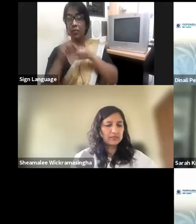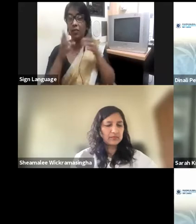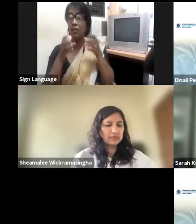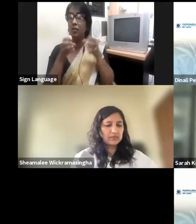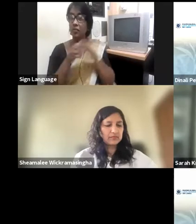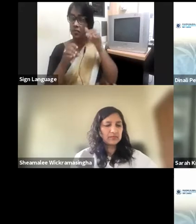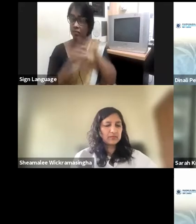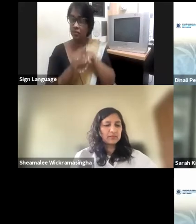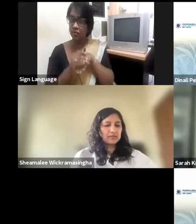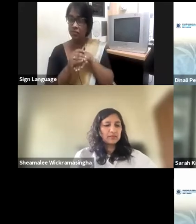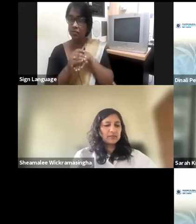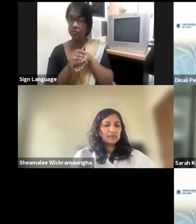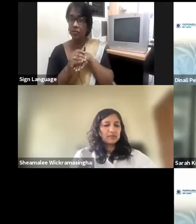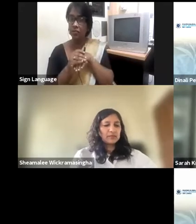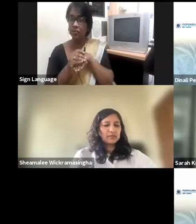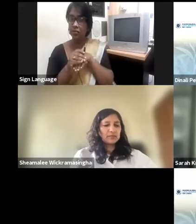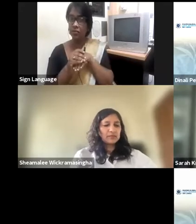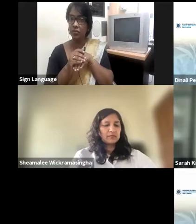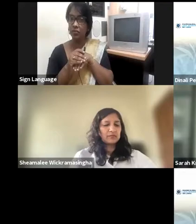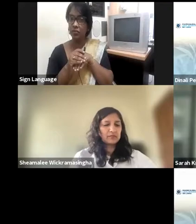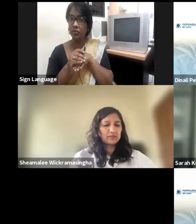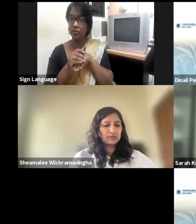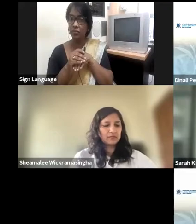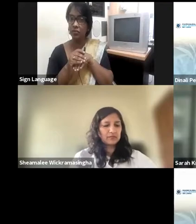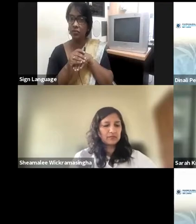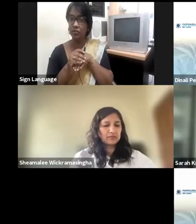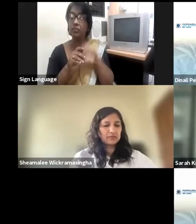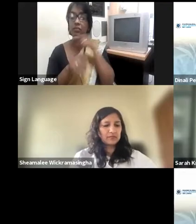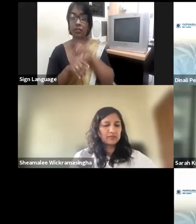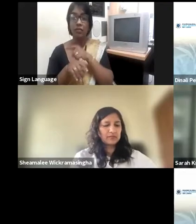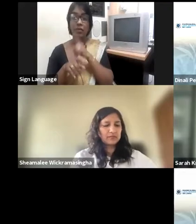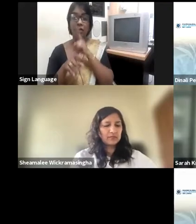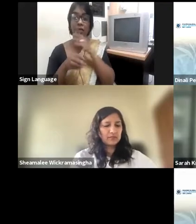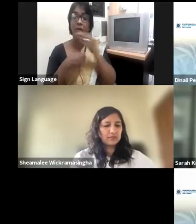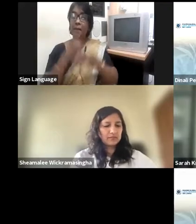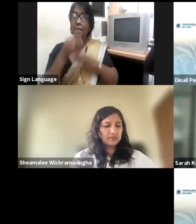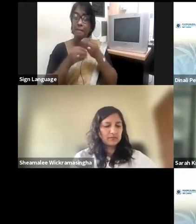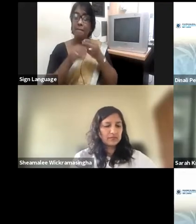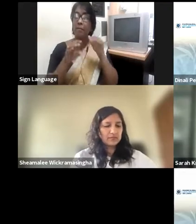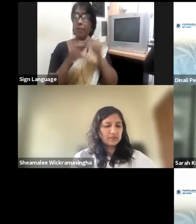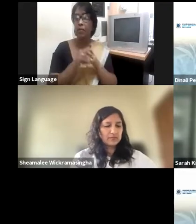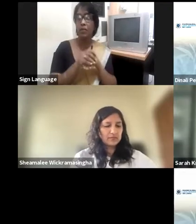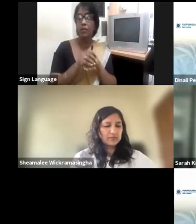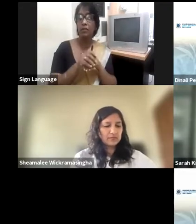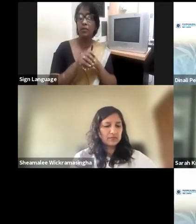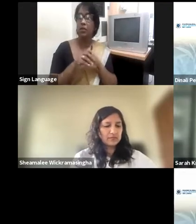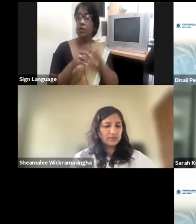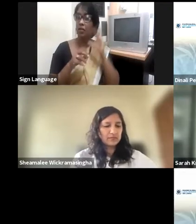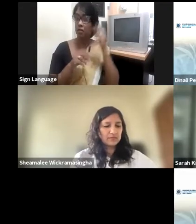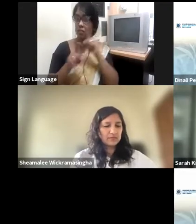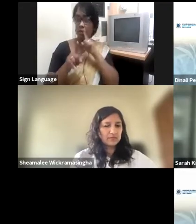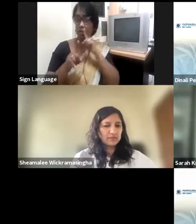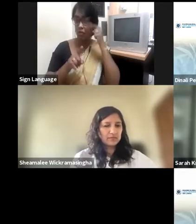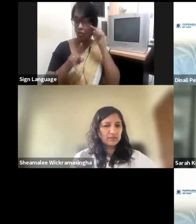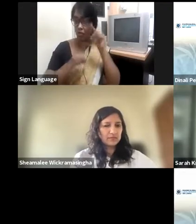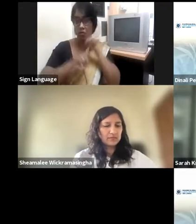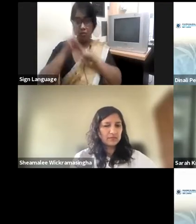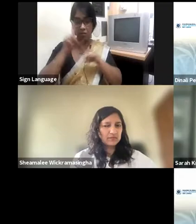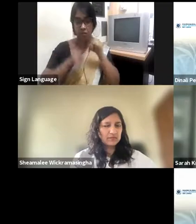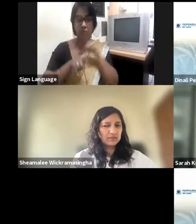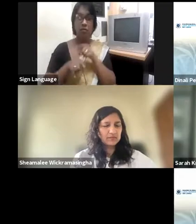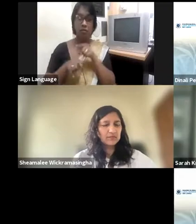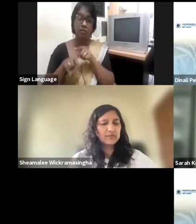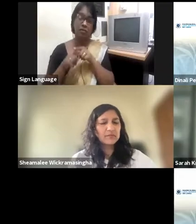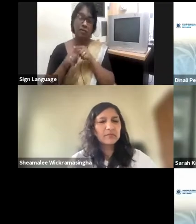benefit indicators that we spoke about. And usually it's about three board seats. About 30%